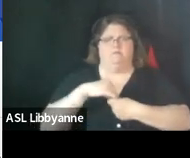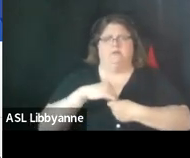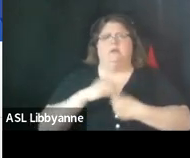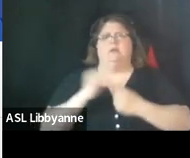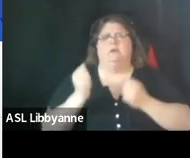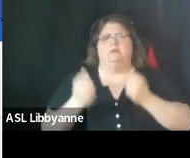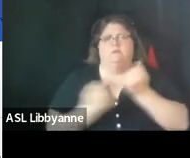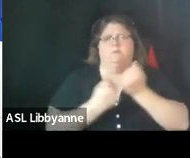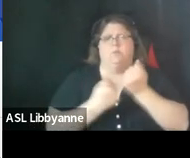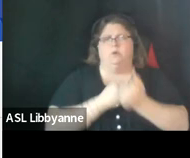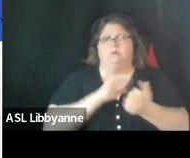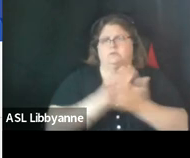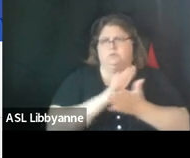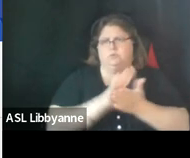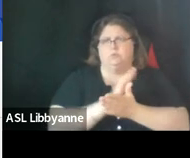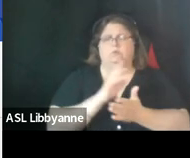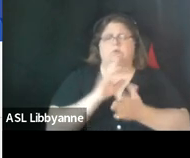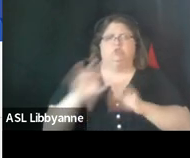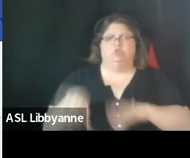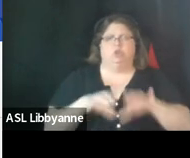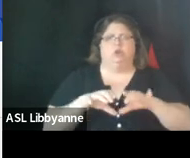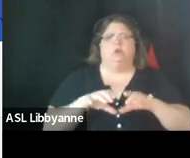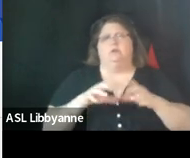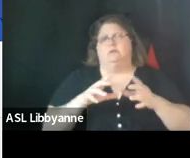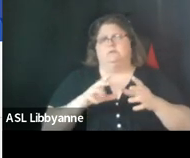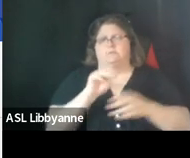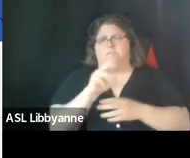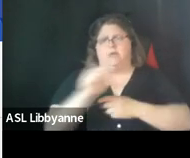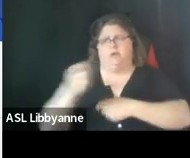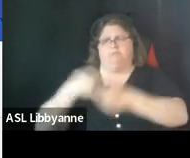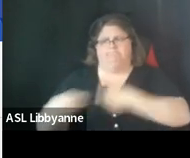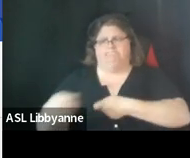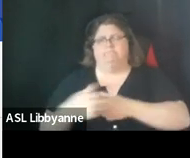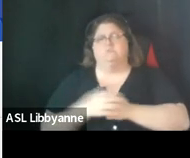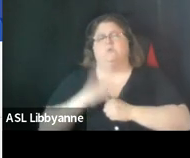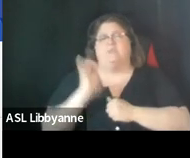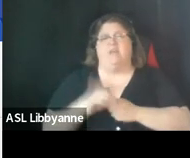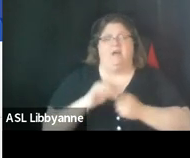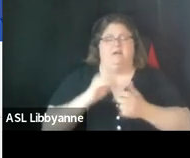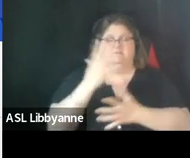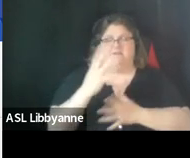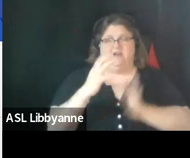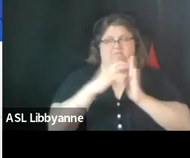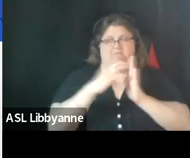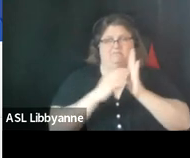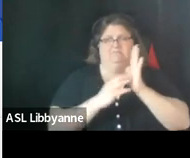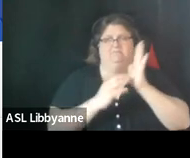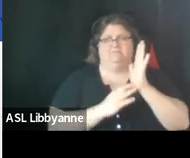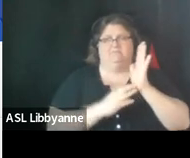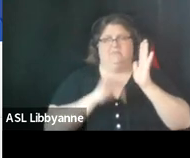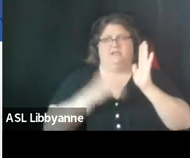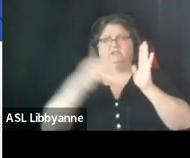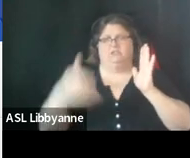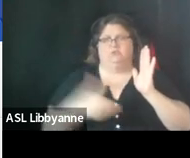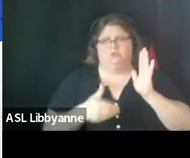um so so that is the um that is the framing preamble of our document um let me